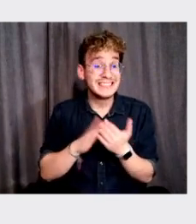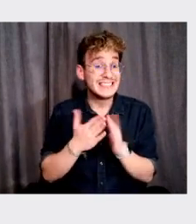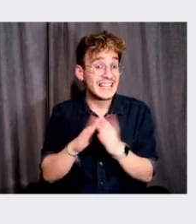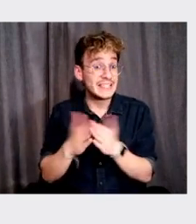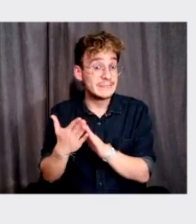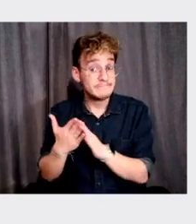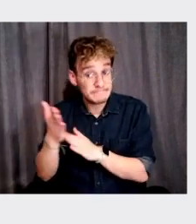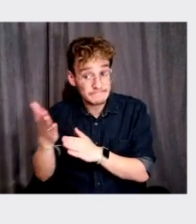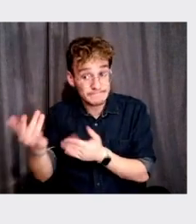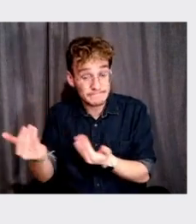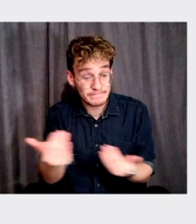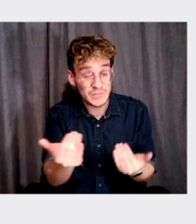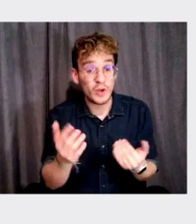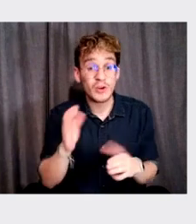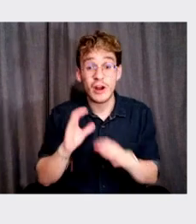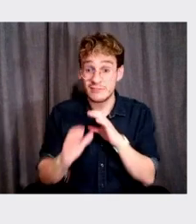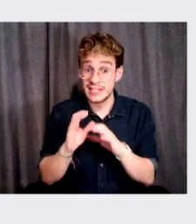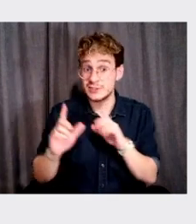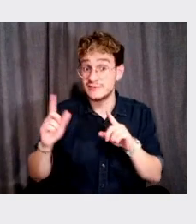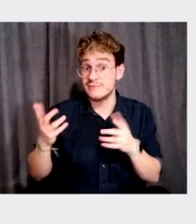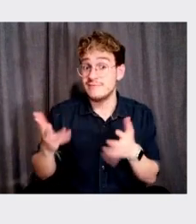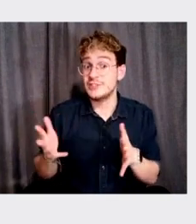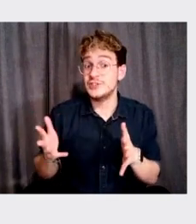uh, and, and those conversations have been